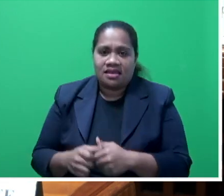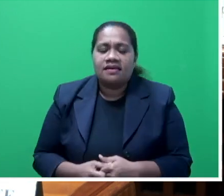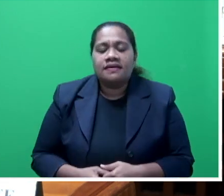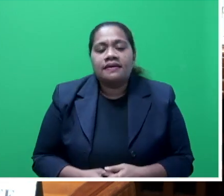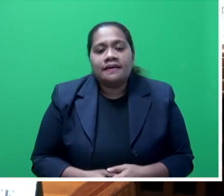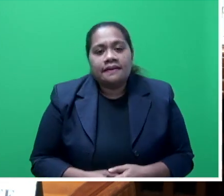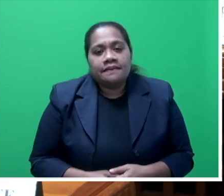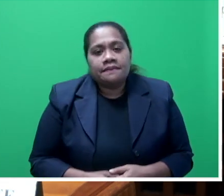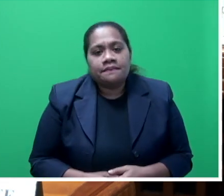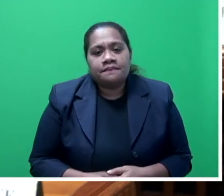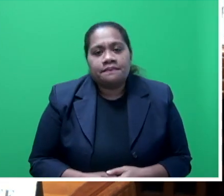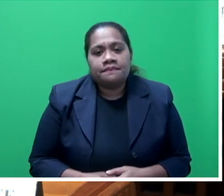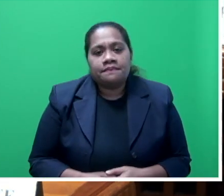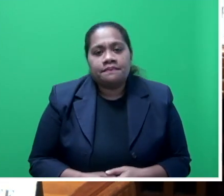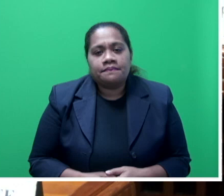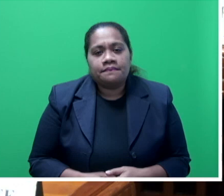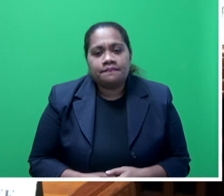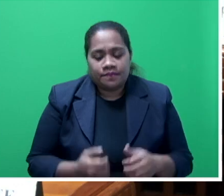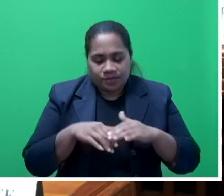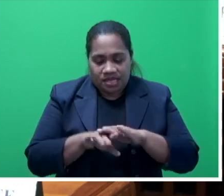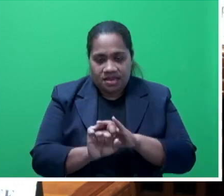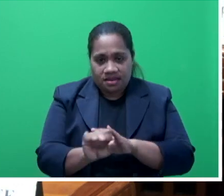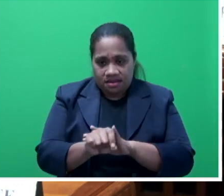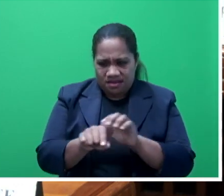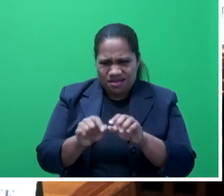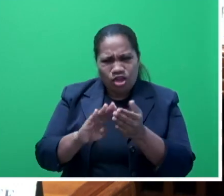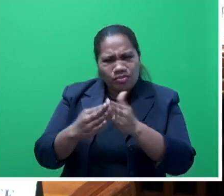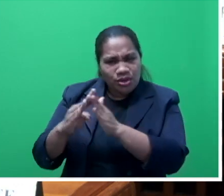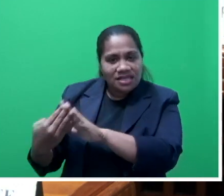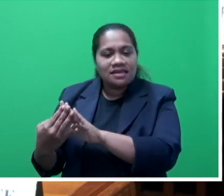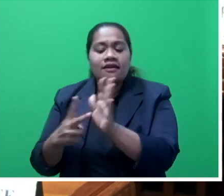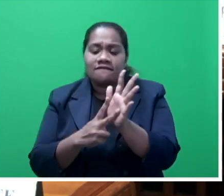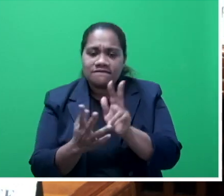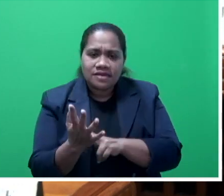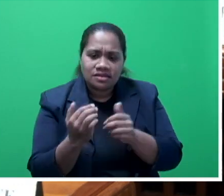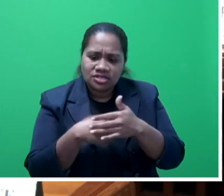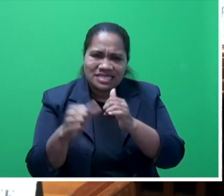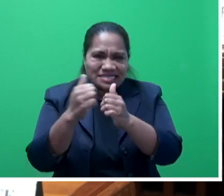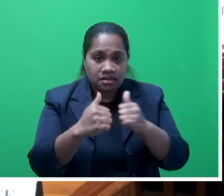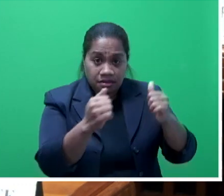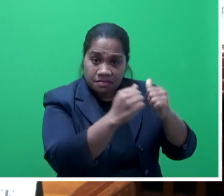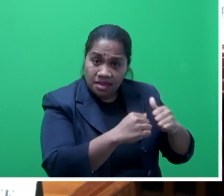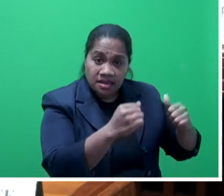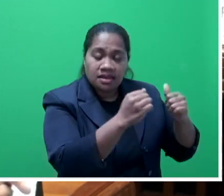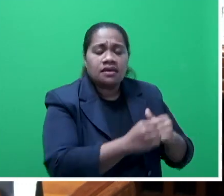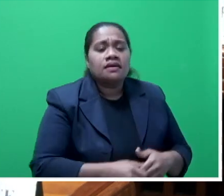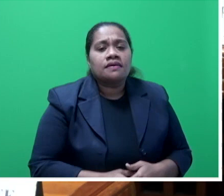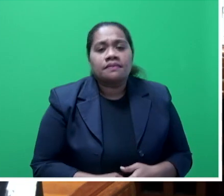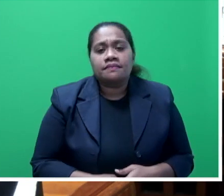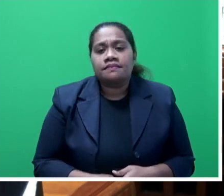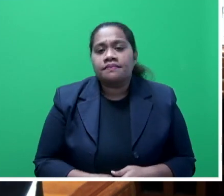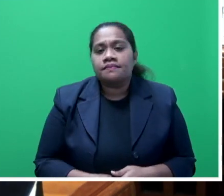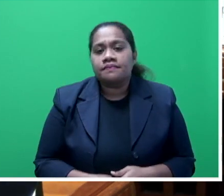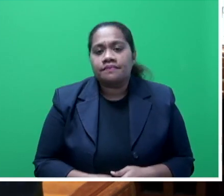the communities, villages, settlements which is really